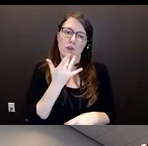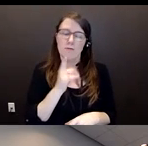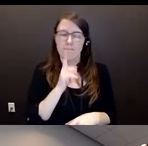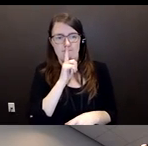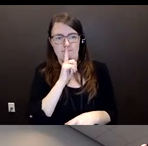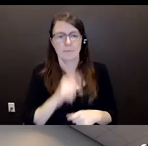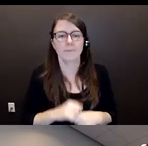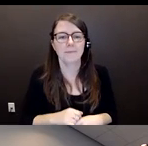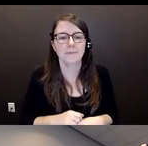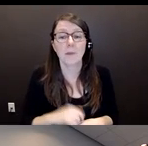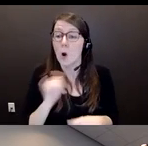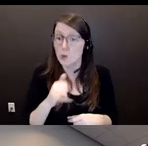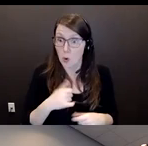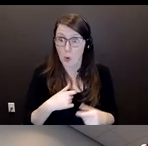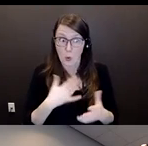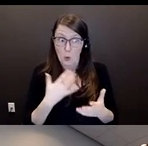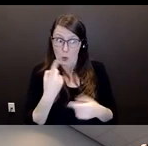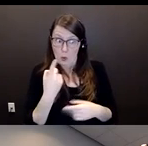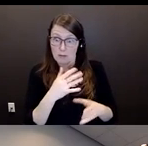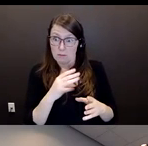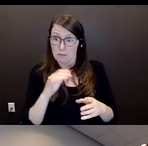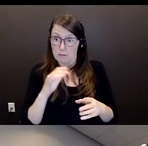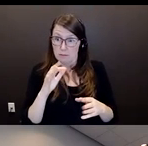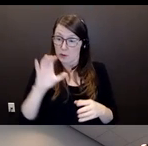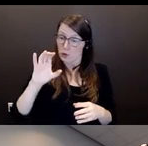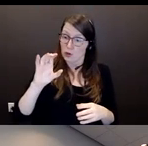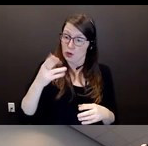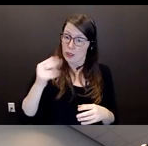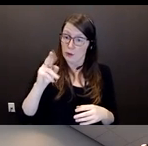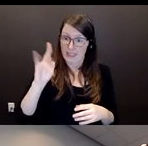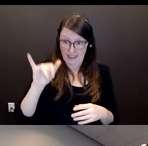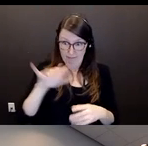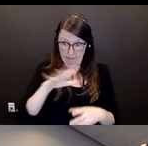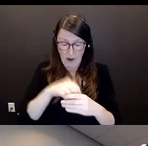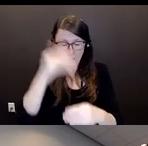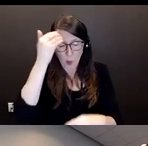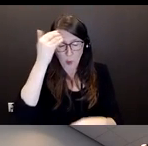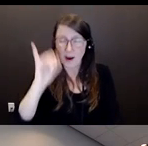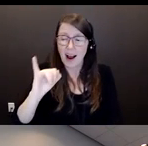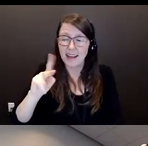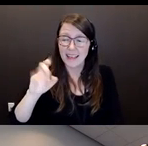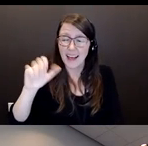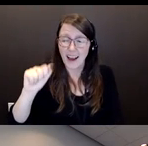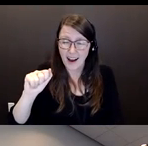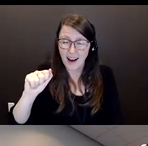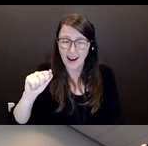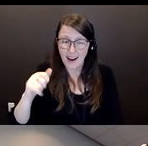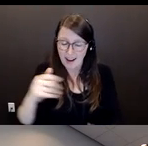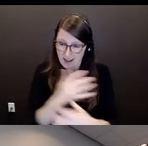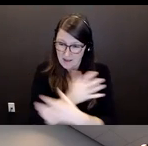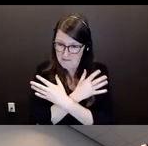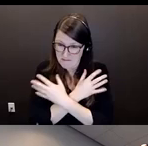familiar with the IKEA monkey story of a few years ago. Believe it or not, it is directly involved in this